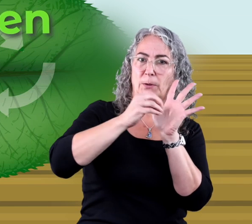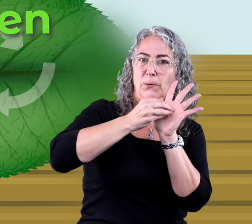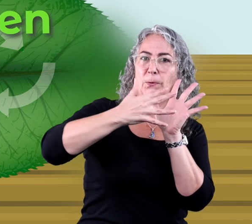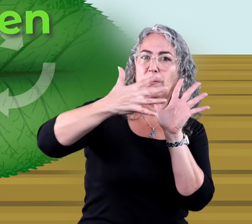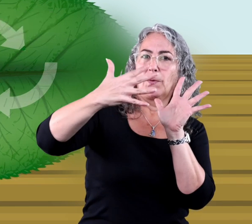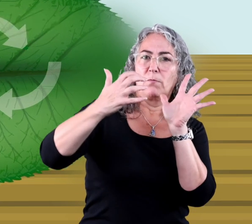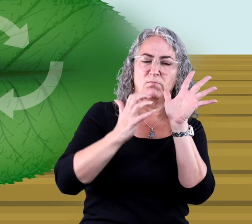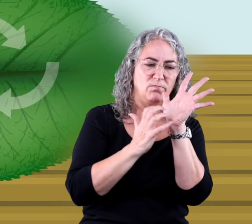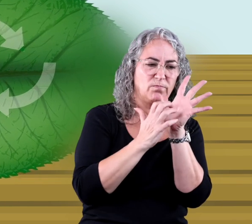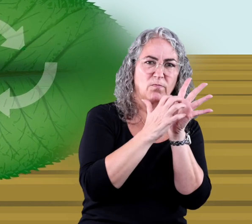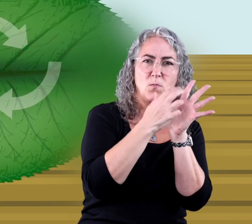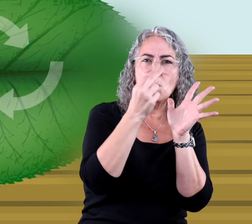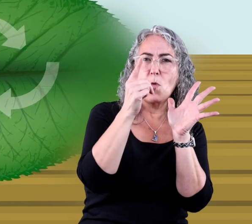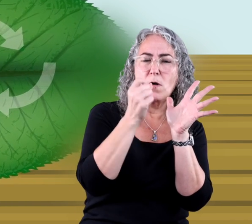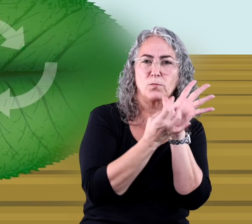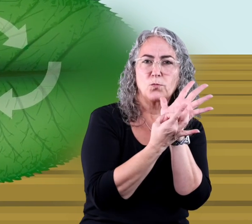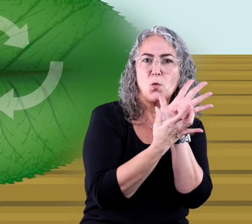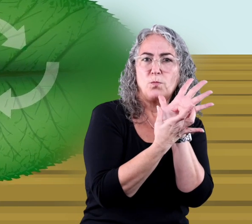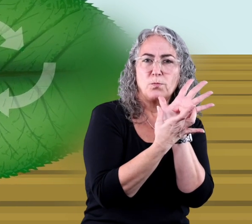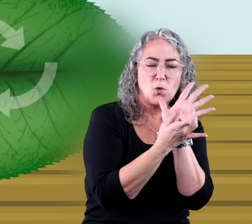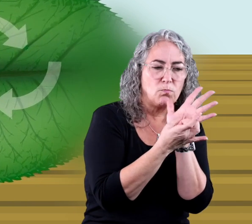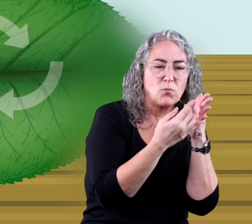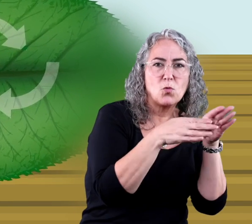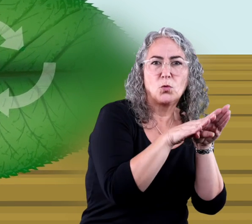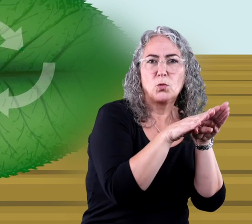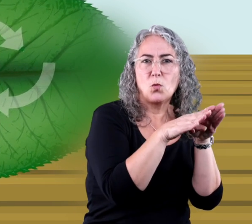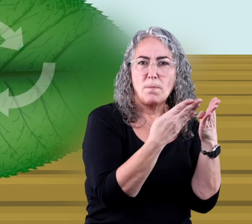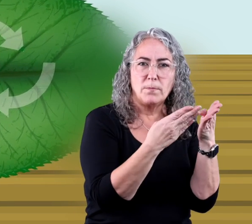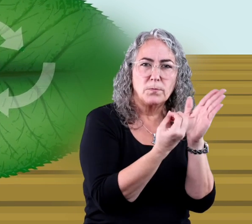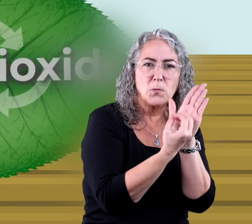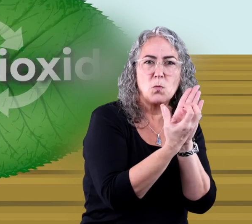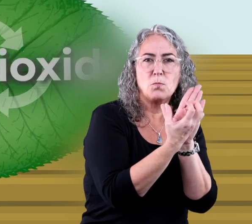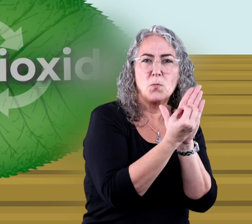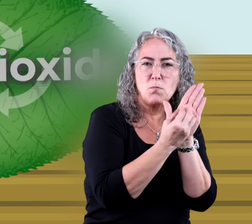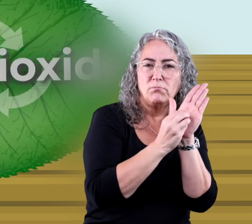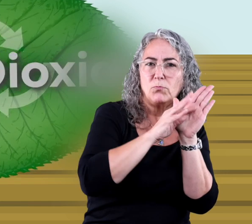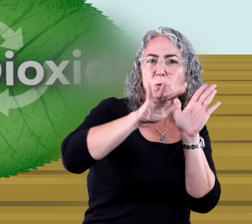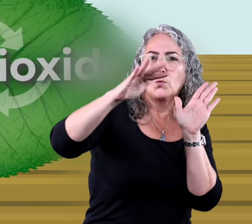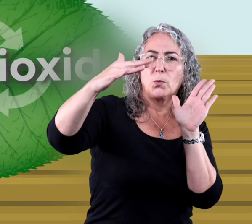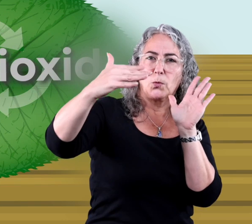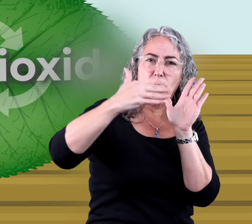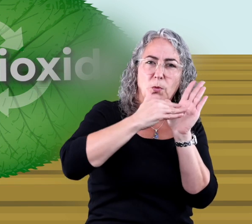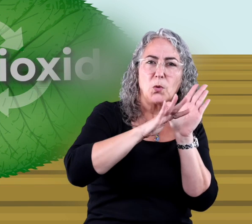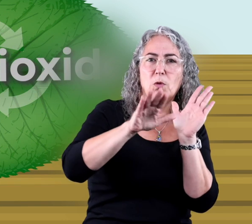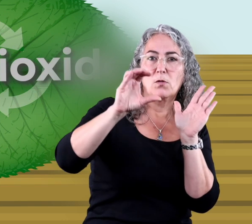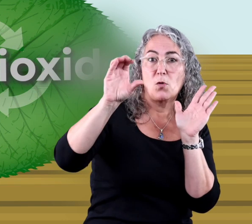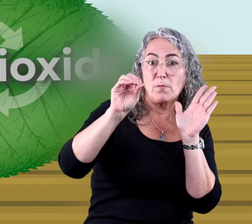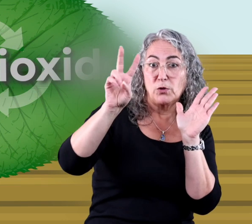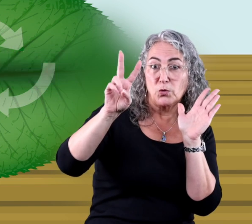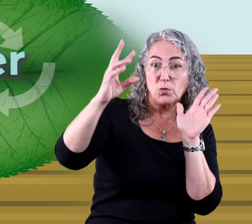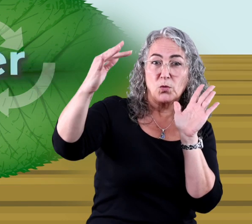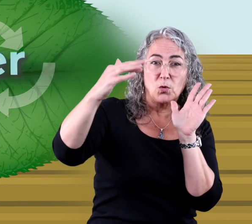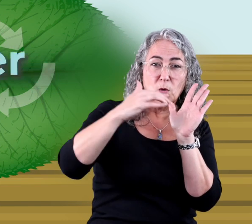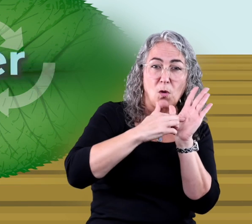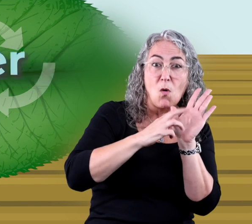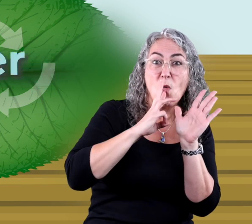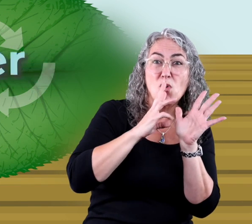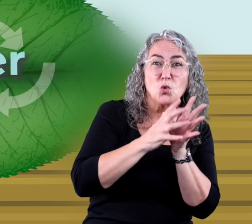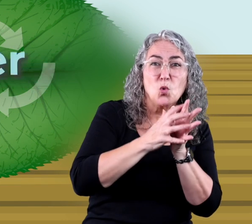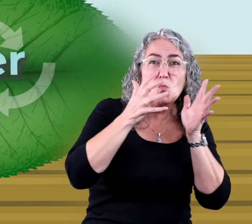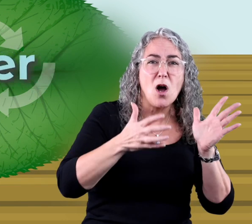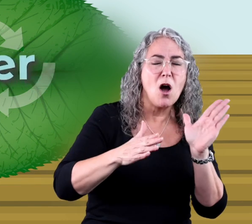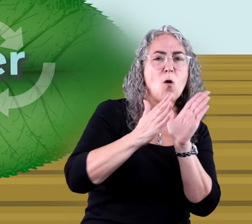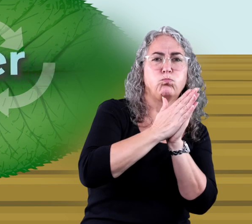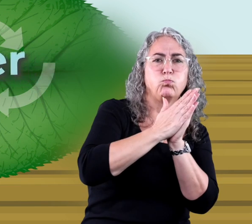leaves. The holes in the leaves open and close. They know how much carbon dioxide to let in and can also